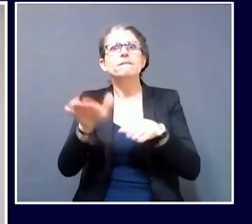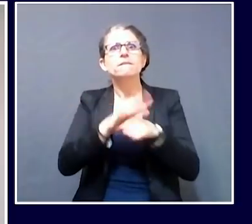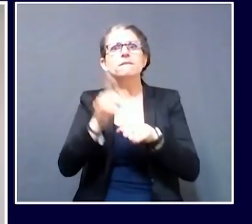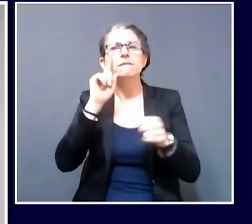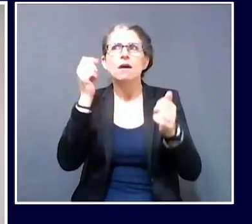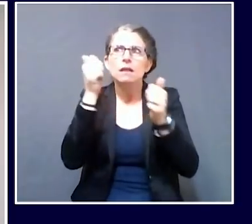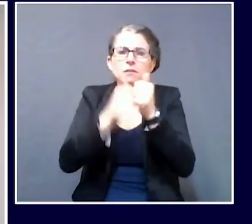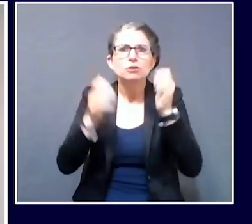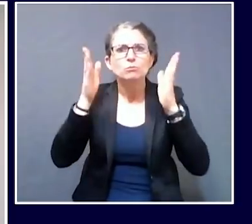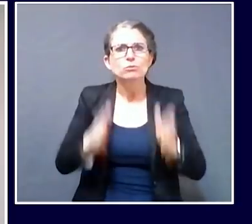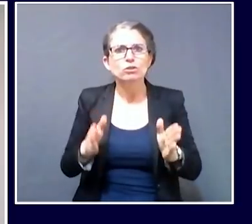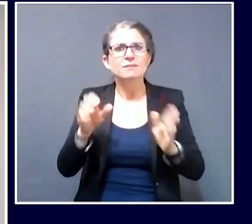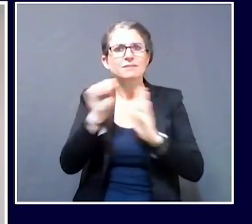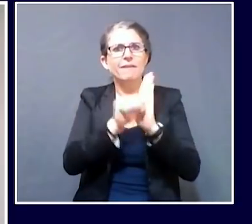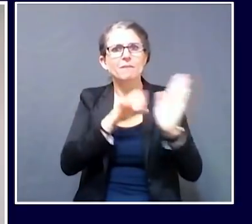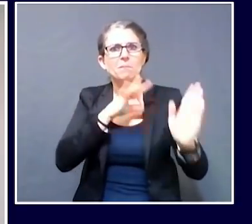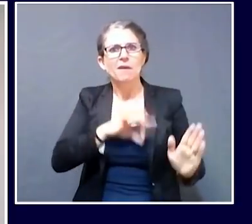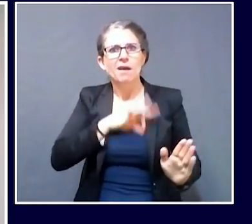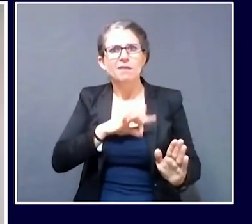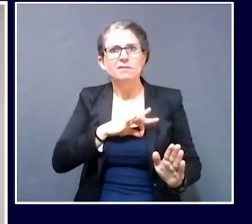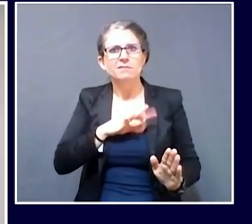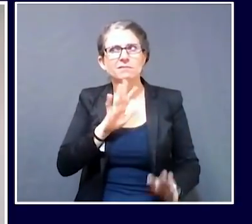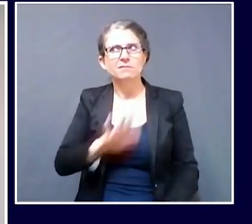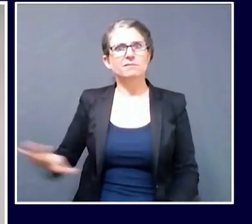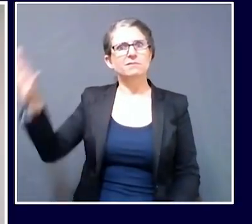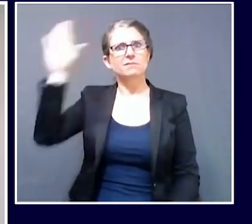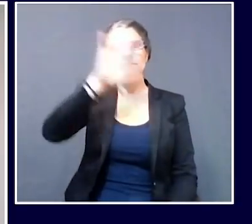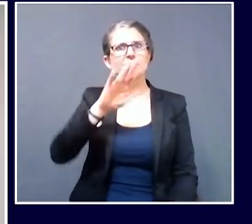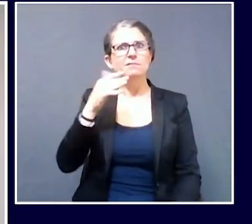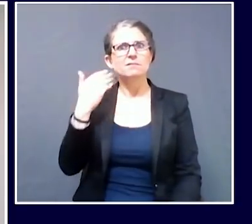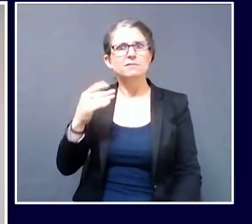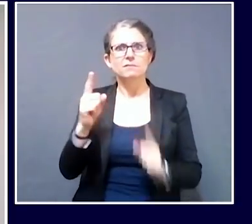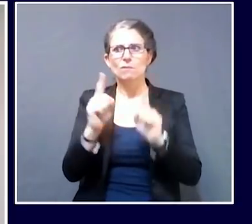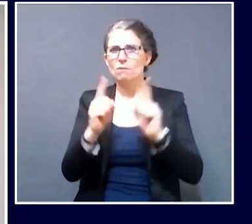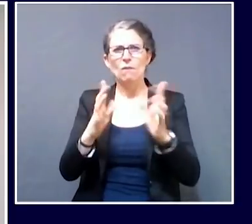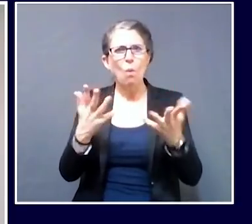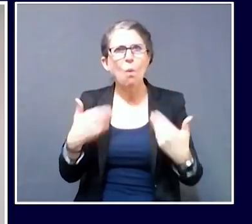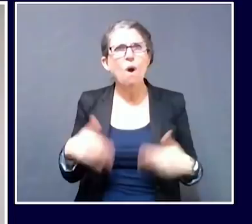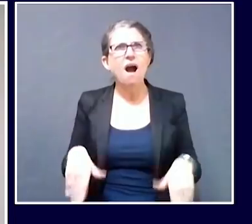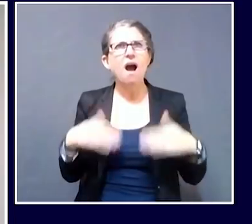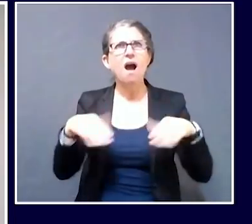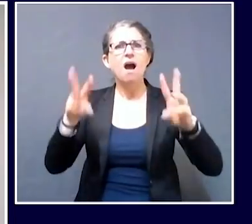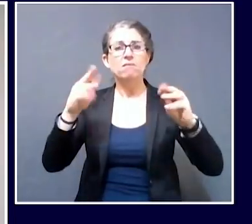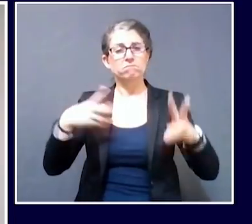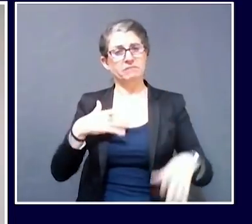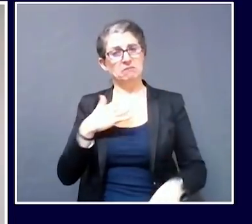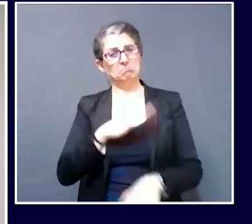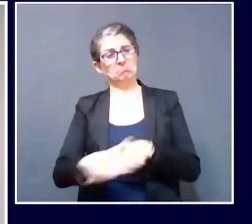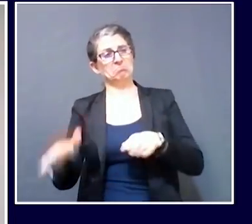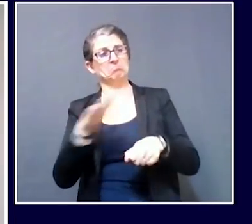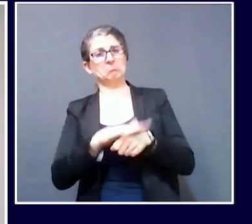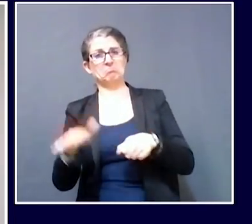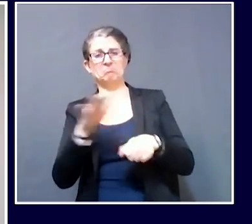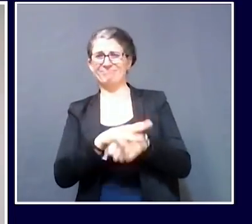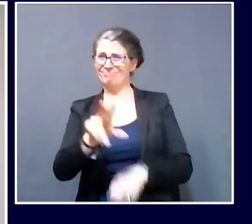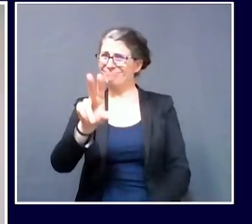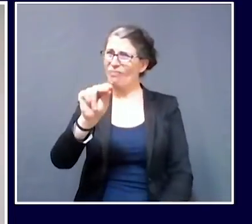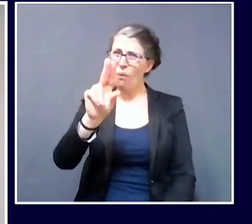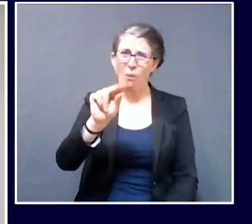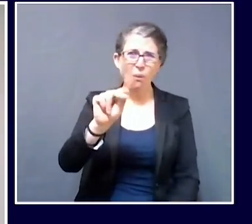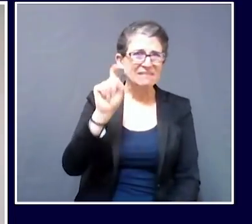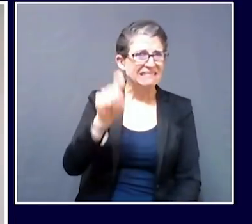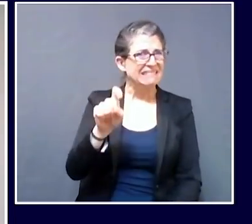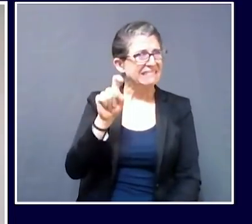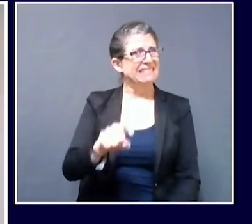Similarly, we do not show any signs of taking our PPE to off the gas. Our Public Health Emergency Preparedness Team is